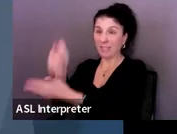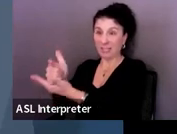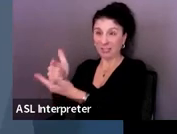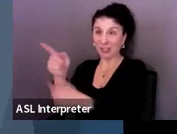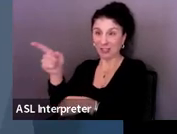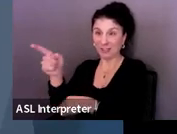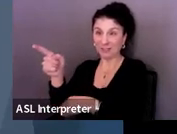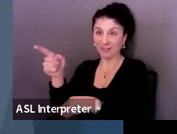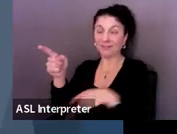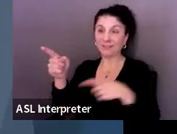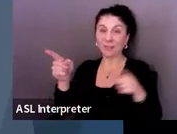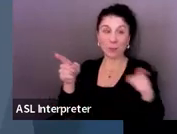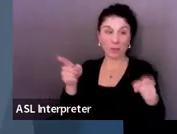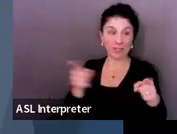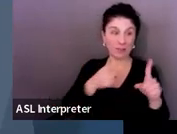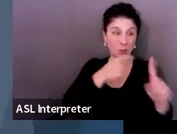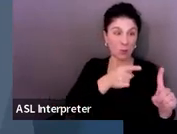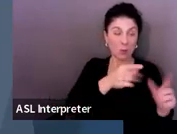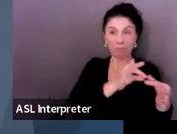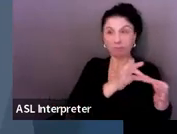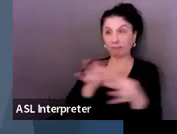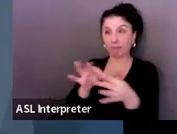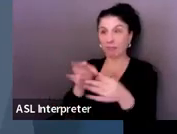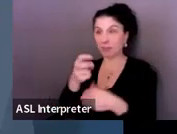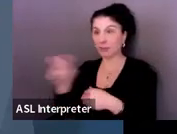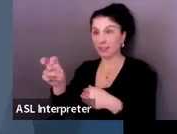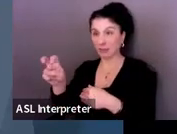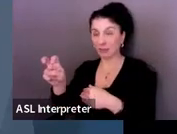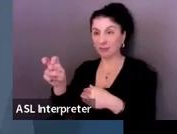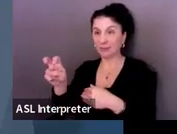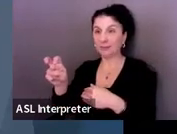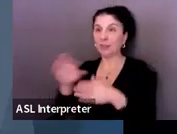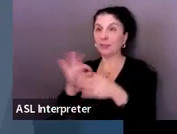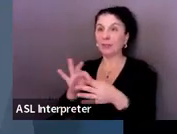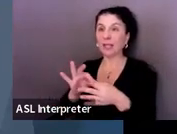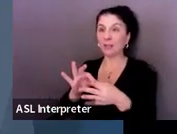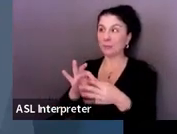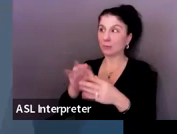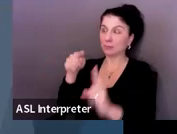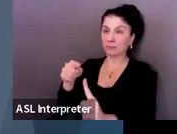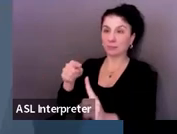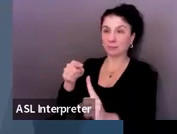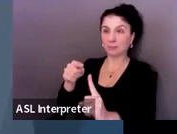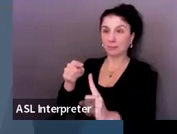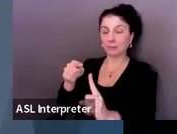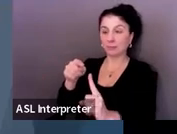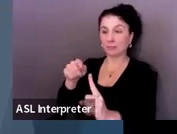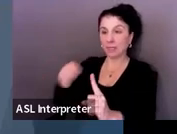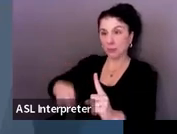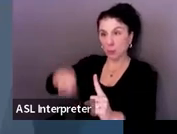his transition plan because it was around being able to use the switches.